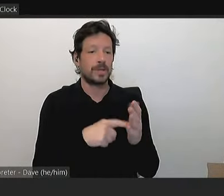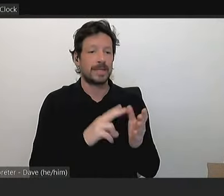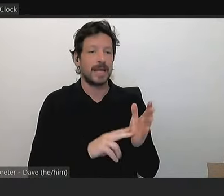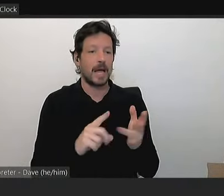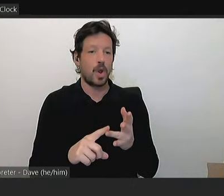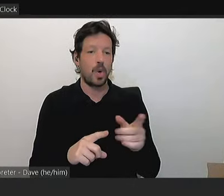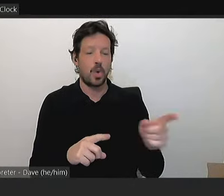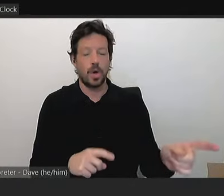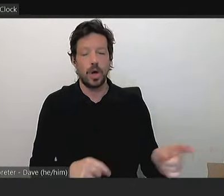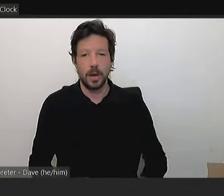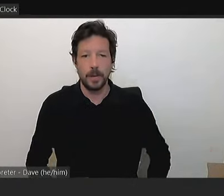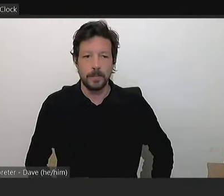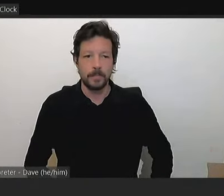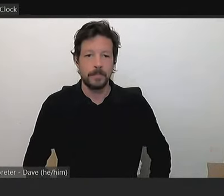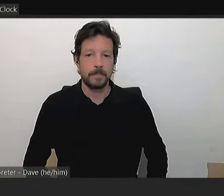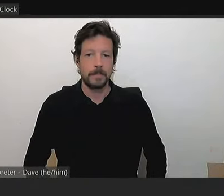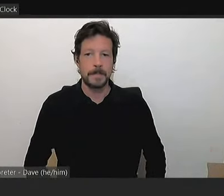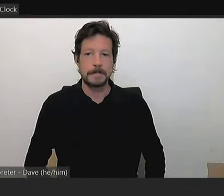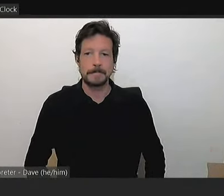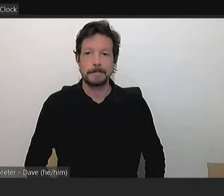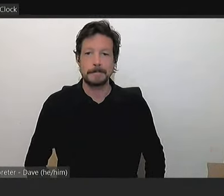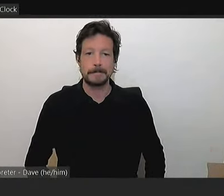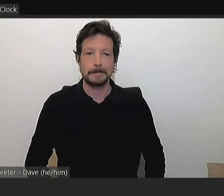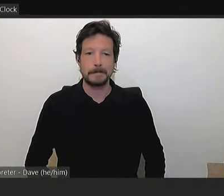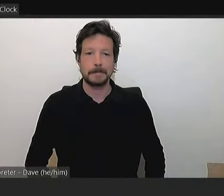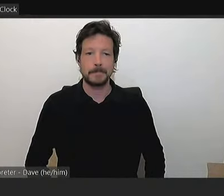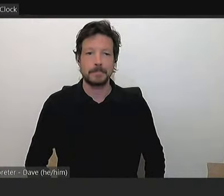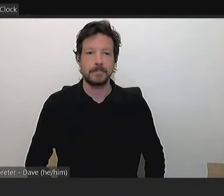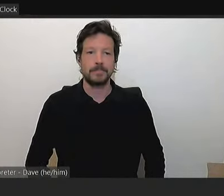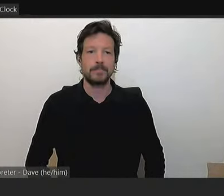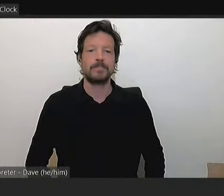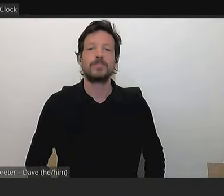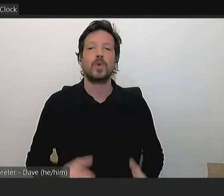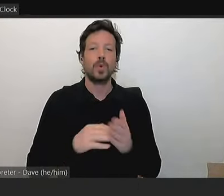I'll ask for the three to come back in.